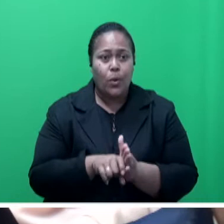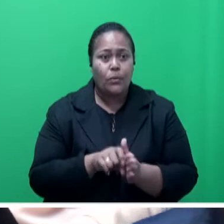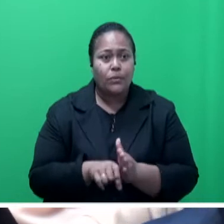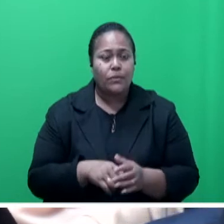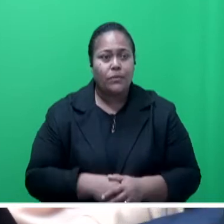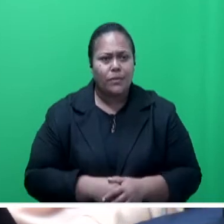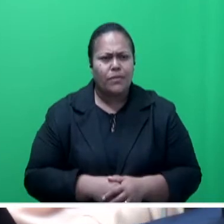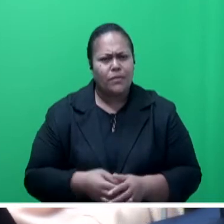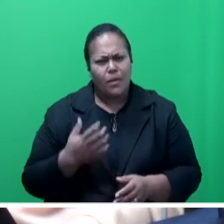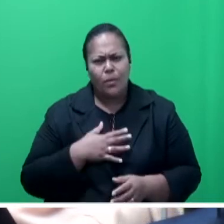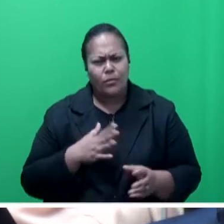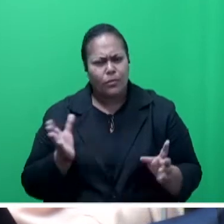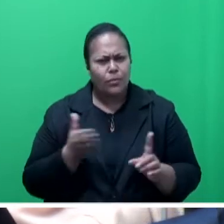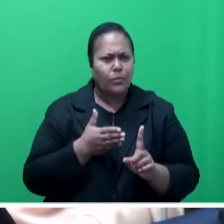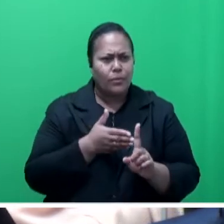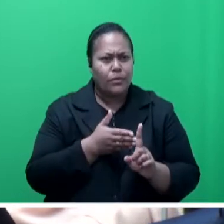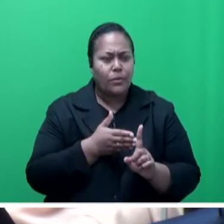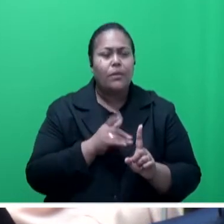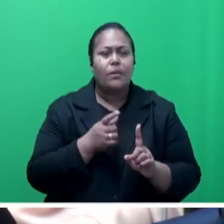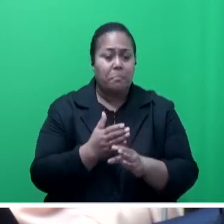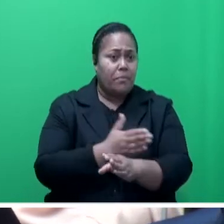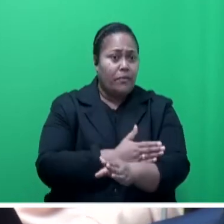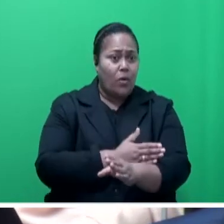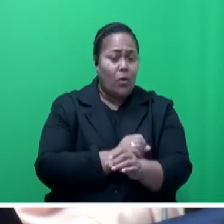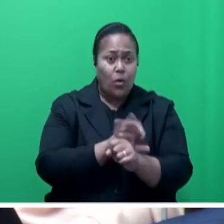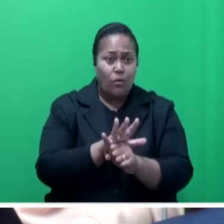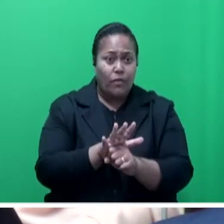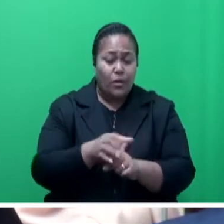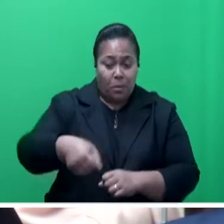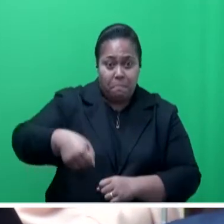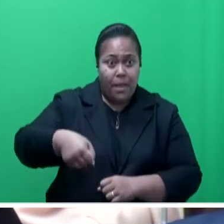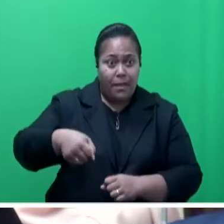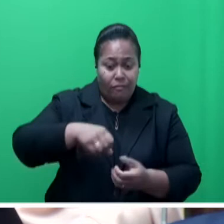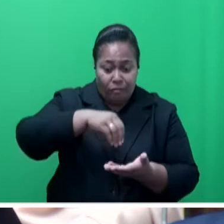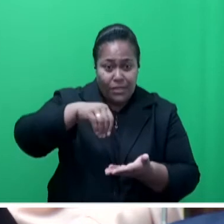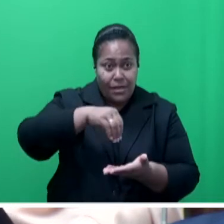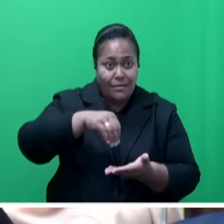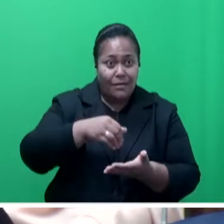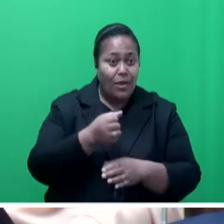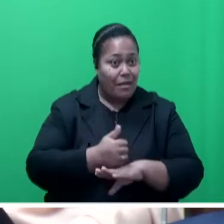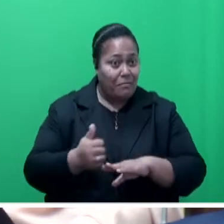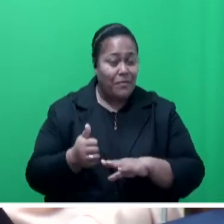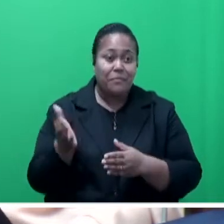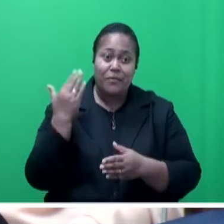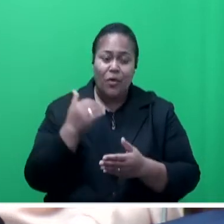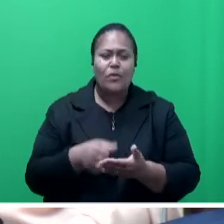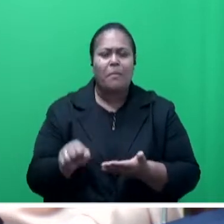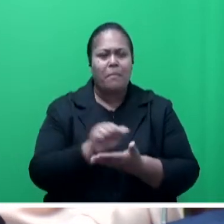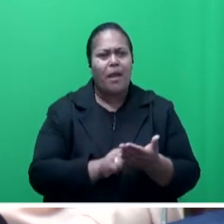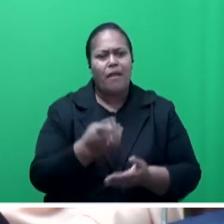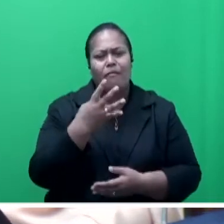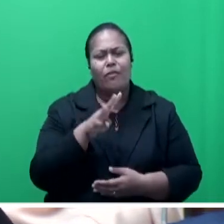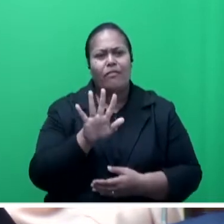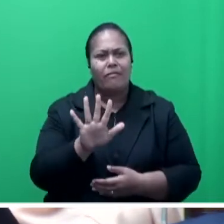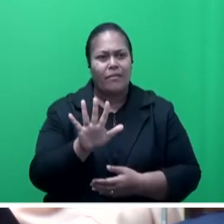to put it into context, sir, prior to COVID, a bag of fertilizer that government used to subsidize, the bag of fertilizer was $45.65.